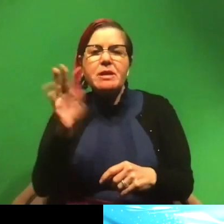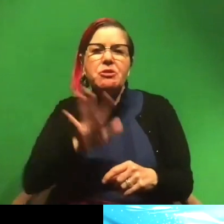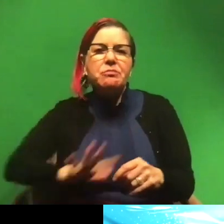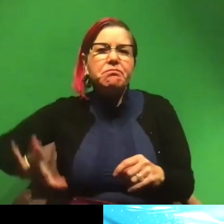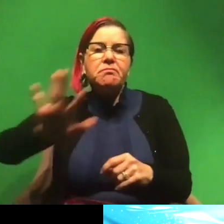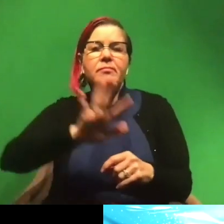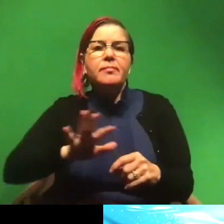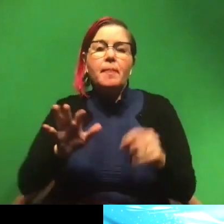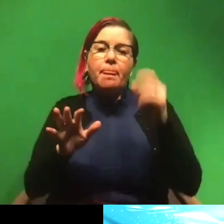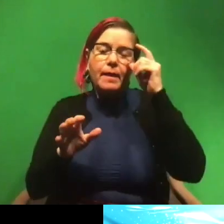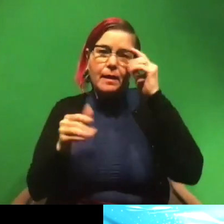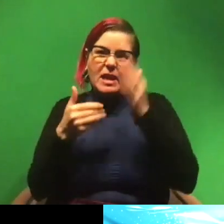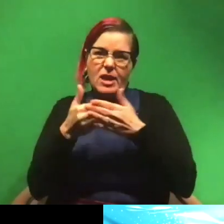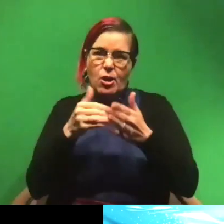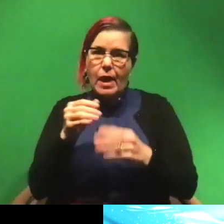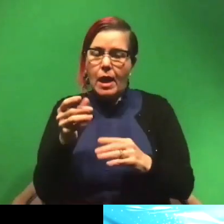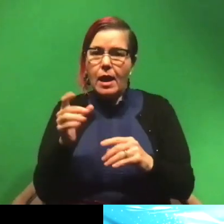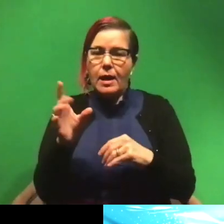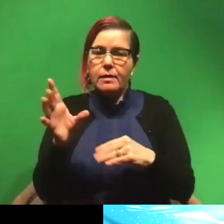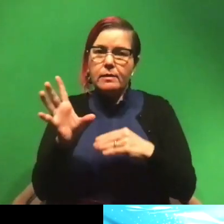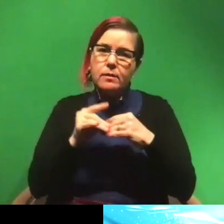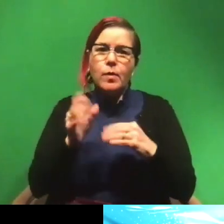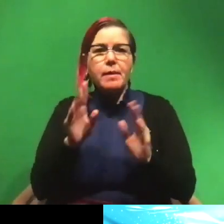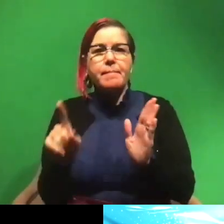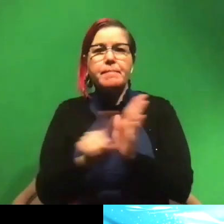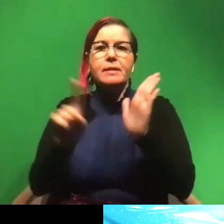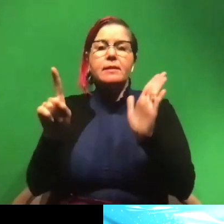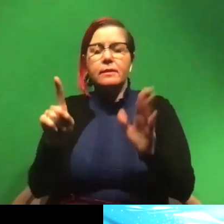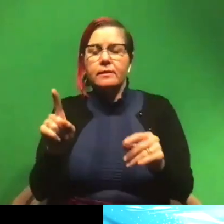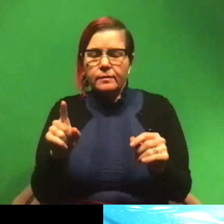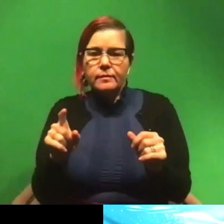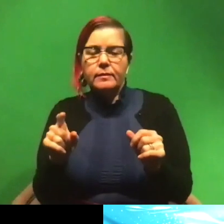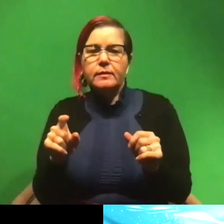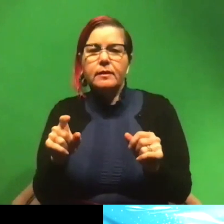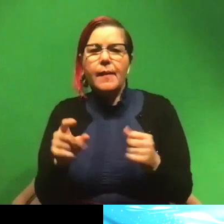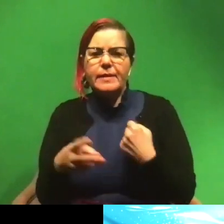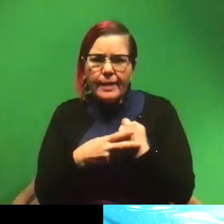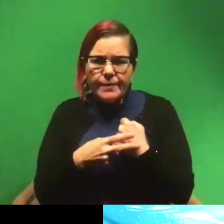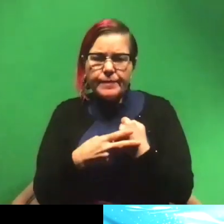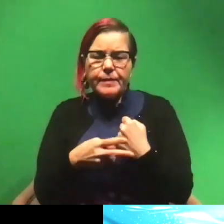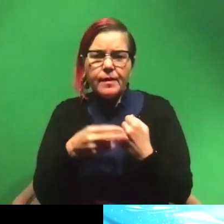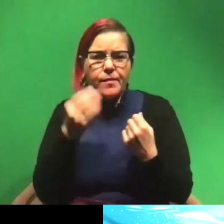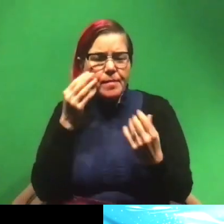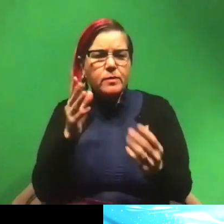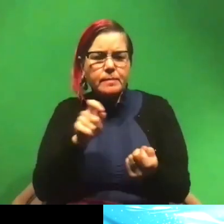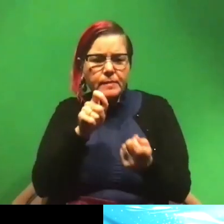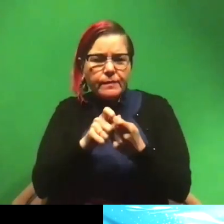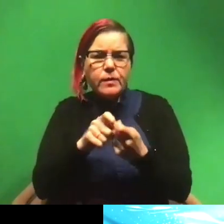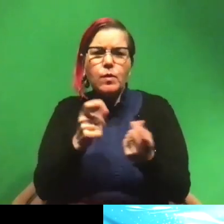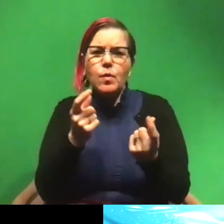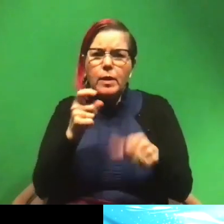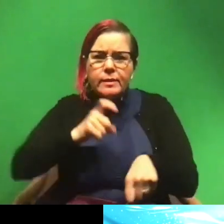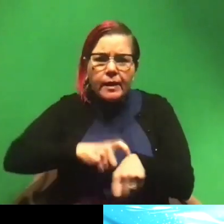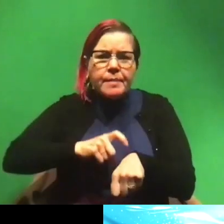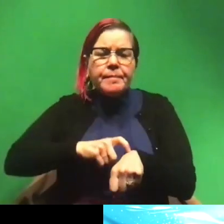of the receiver, we get a ping on the receiver and it saves that information. It will tell us exactly what time,